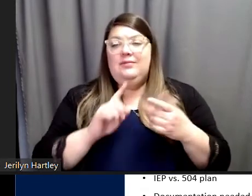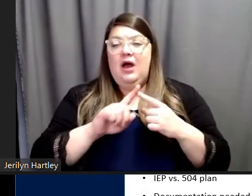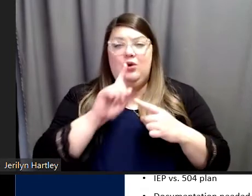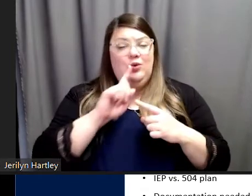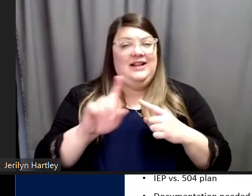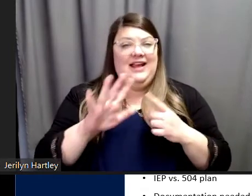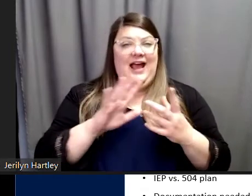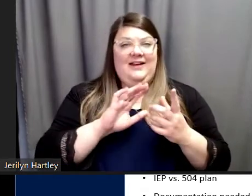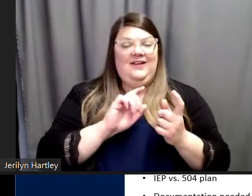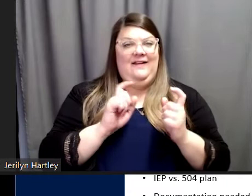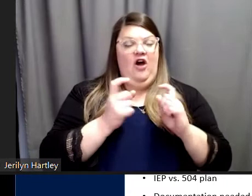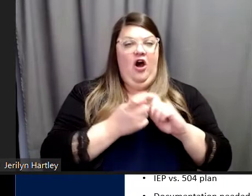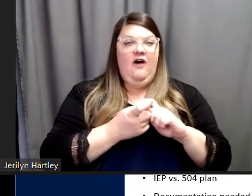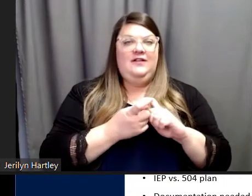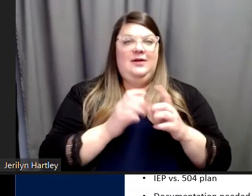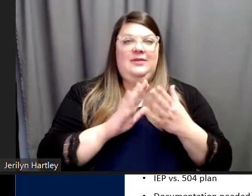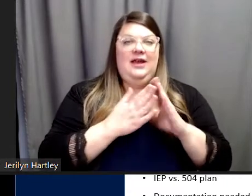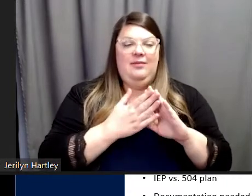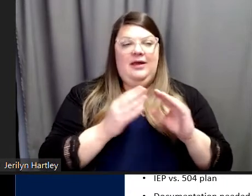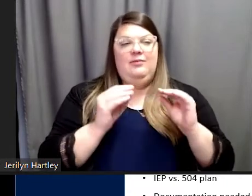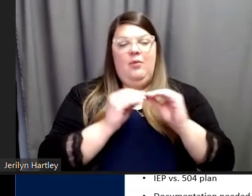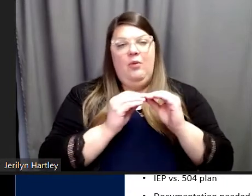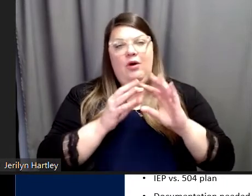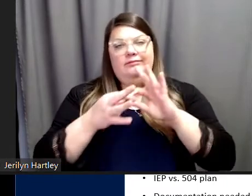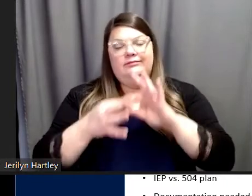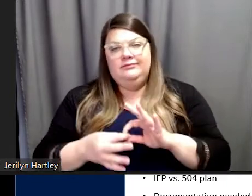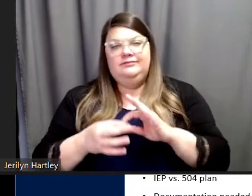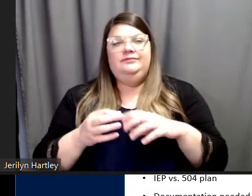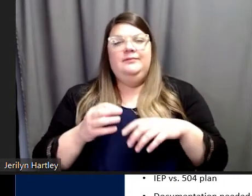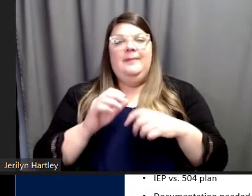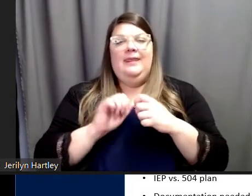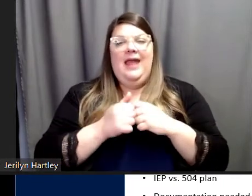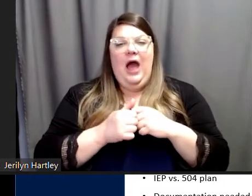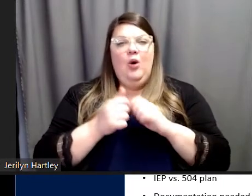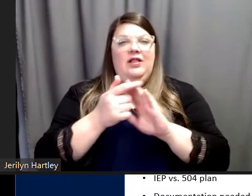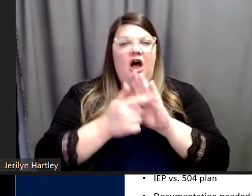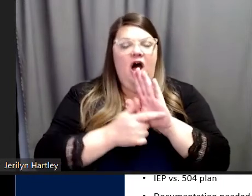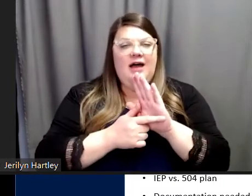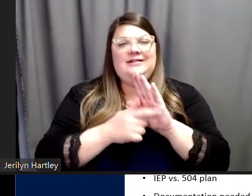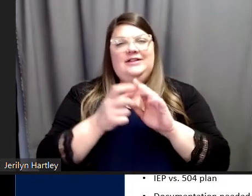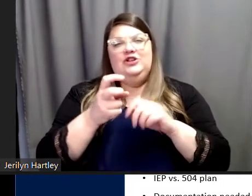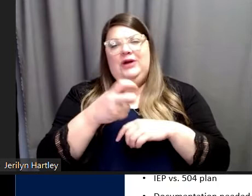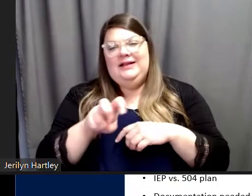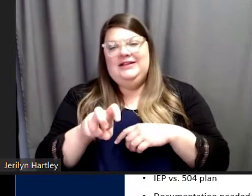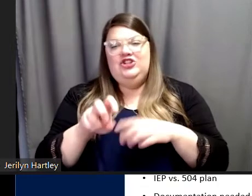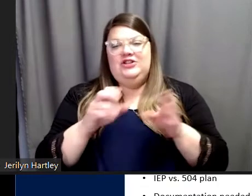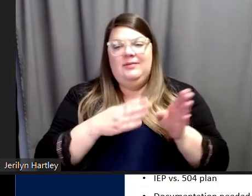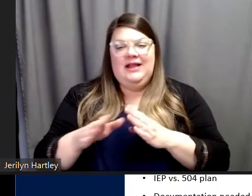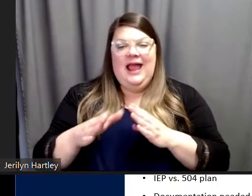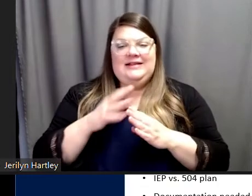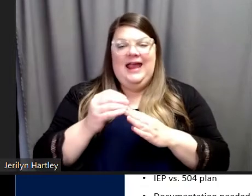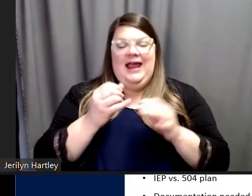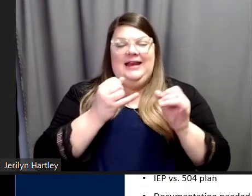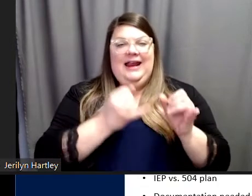of evolved into becoming about how laws and transition plans and individual college